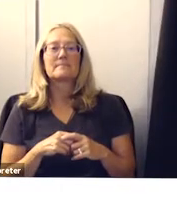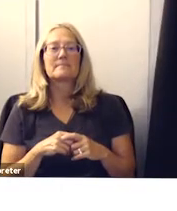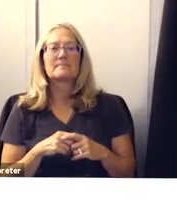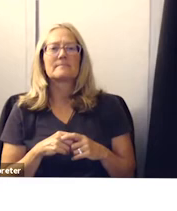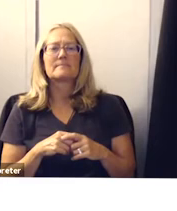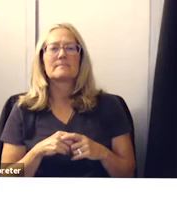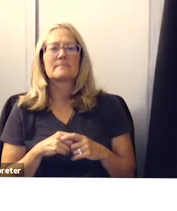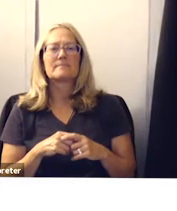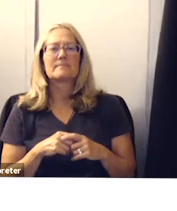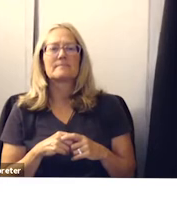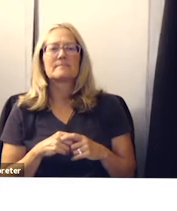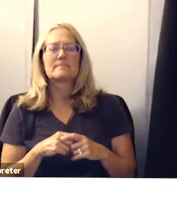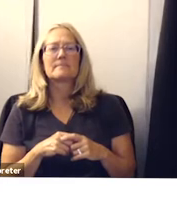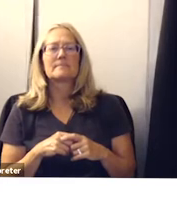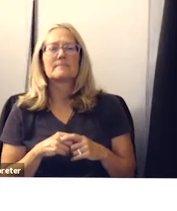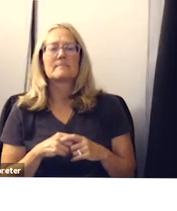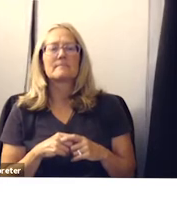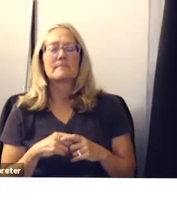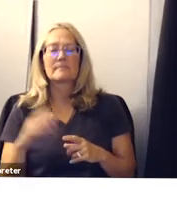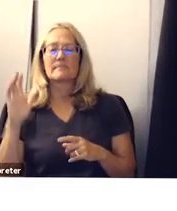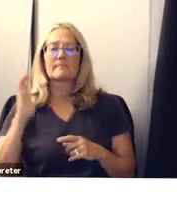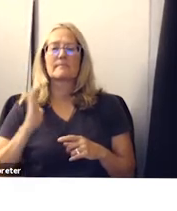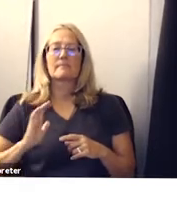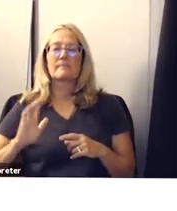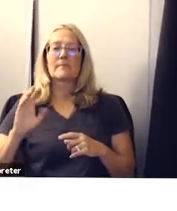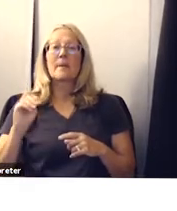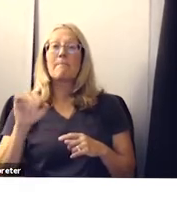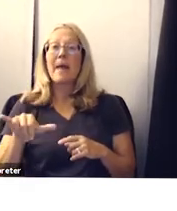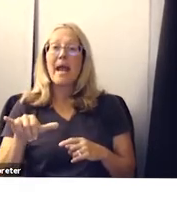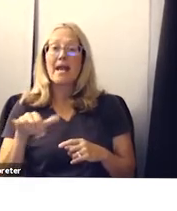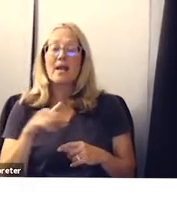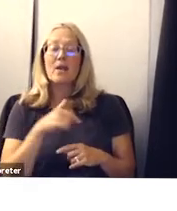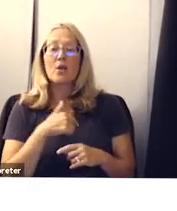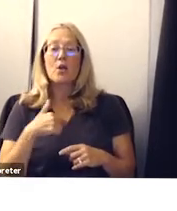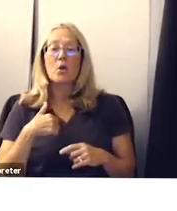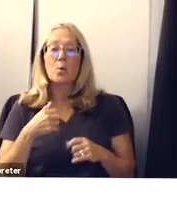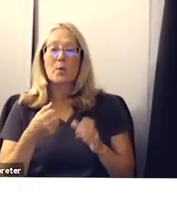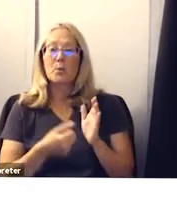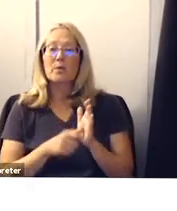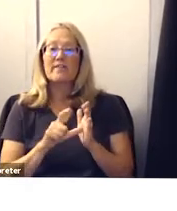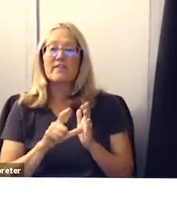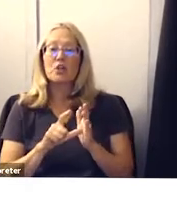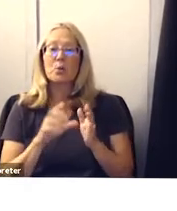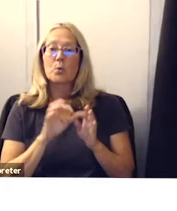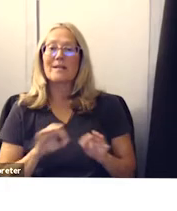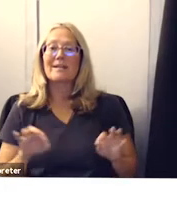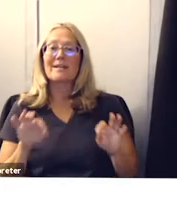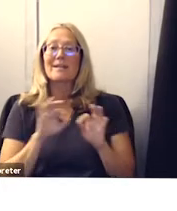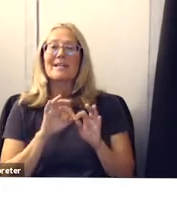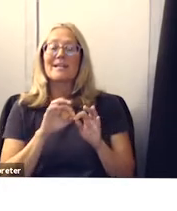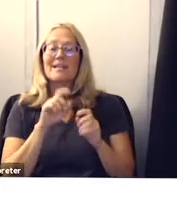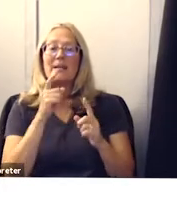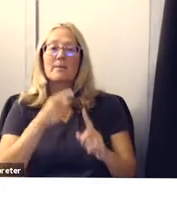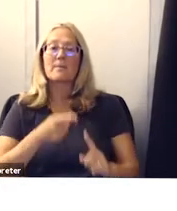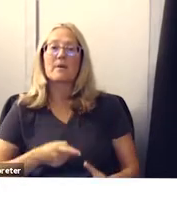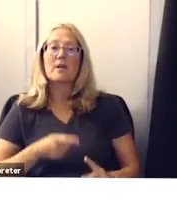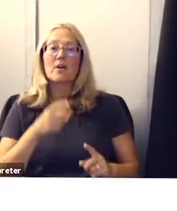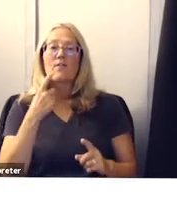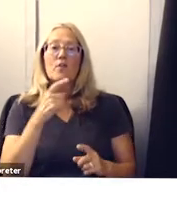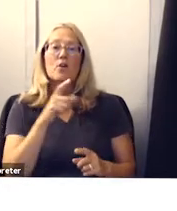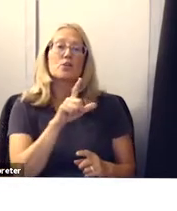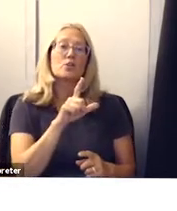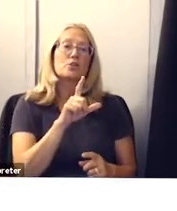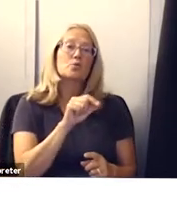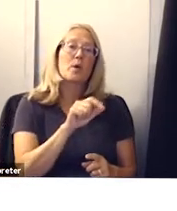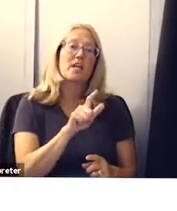um back in i believe it was may we first um reviewed the key factors for 20 21 22 not